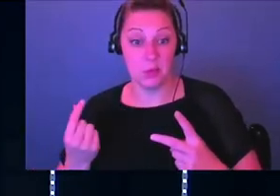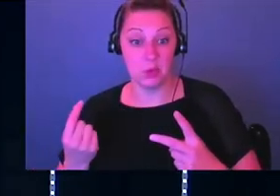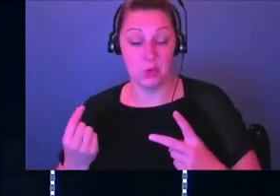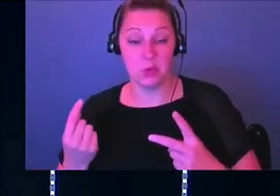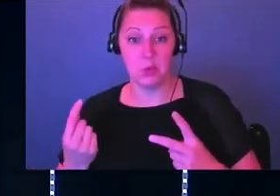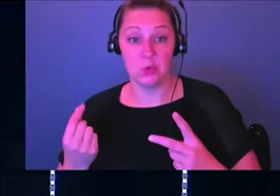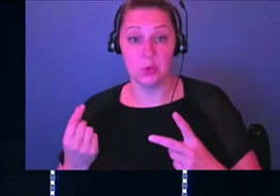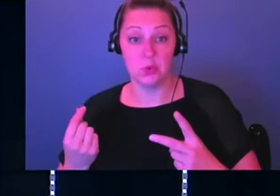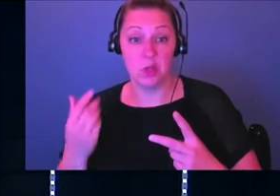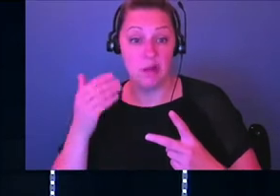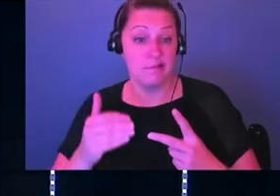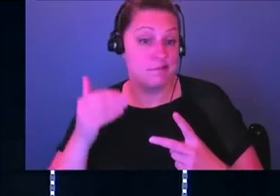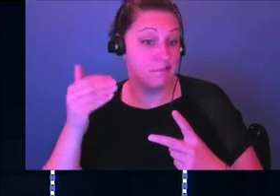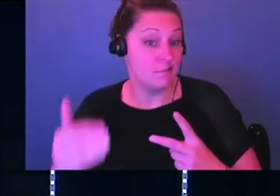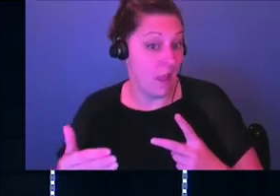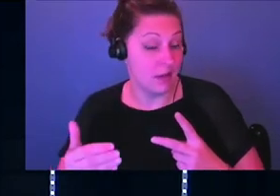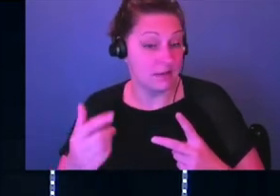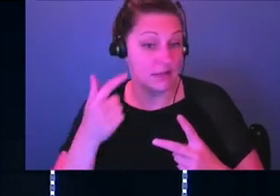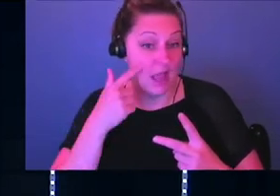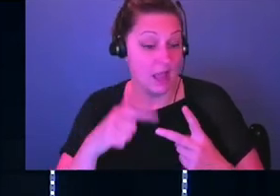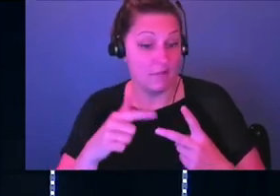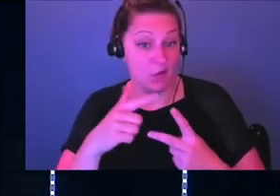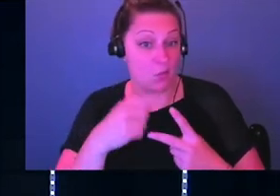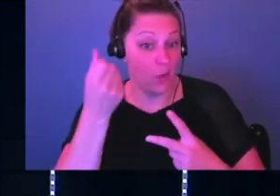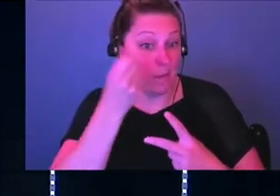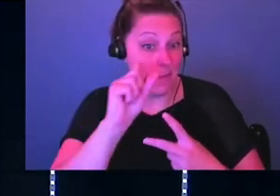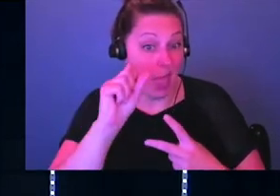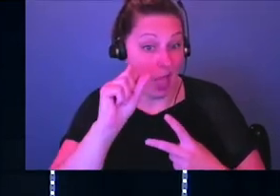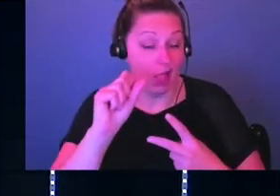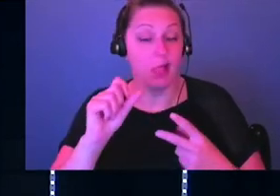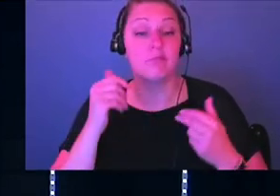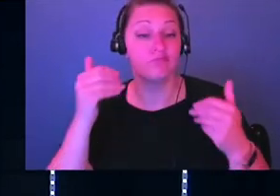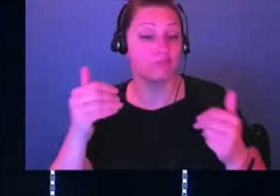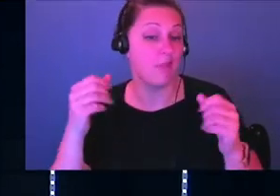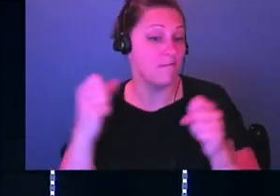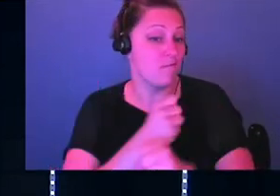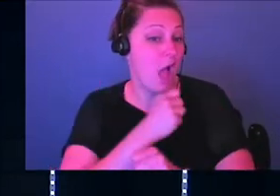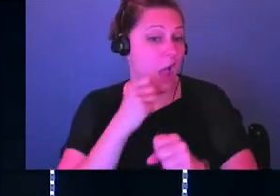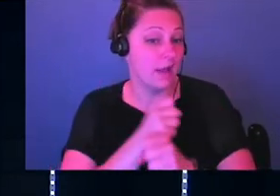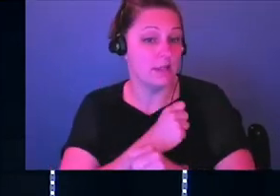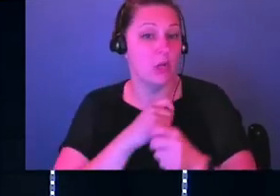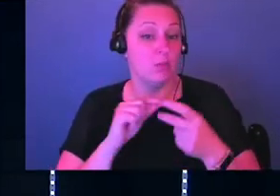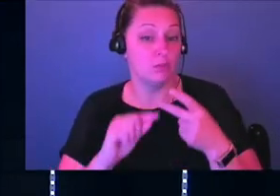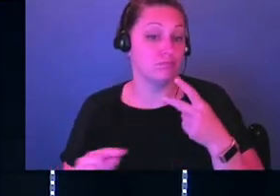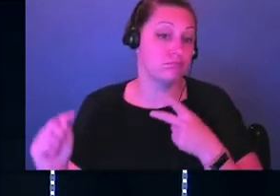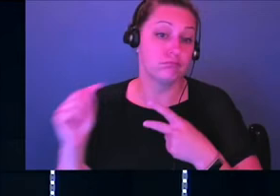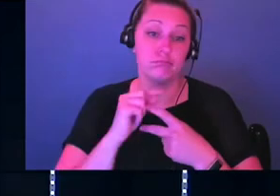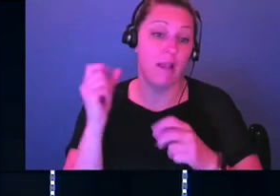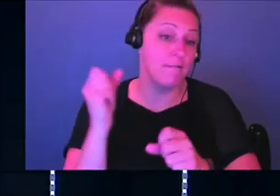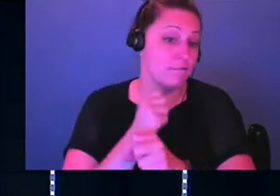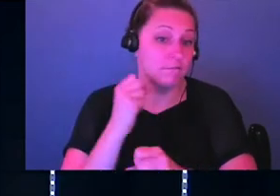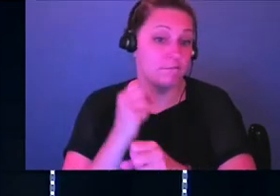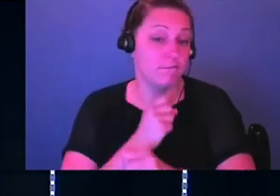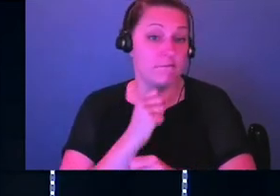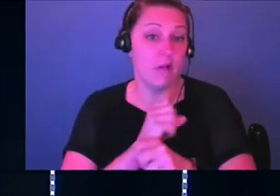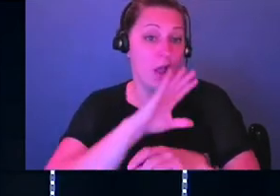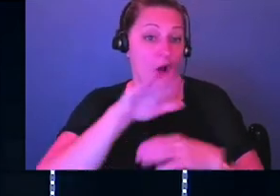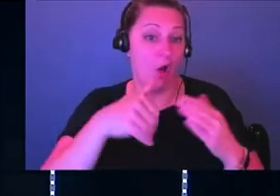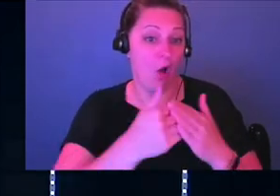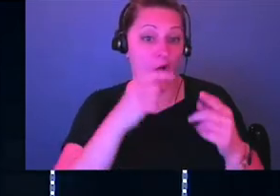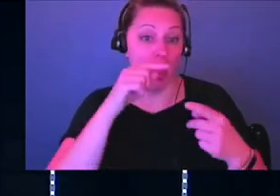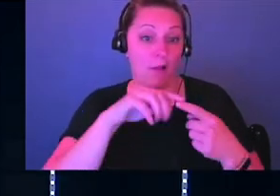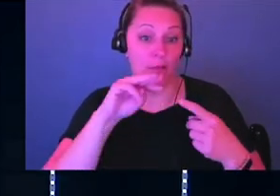The logical next step, if somebody's rebelling, is to fight them, okay? So we're going to go fight King Masha and all of Moab.